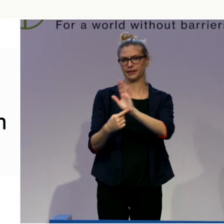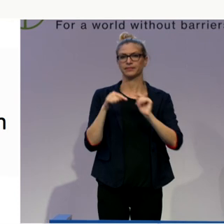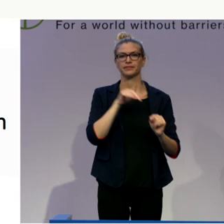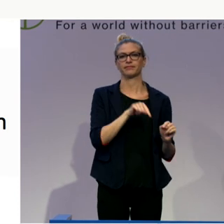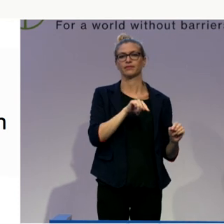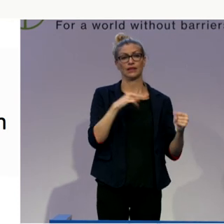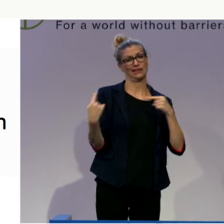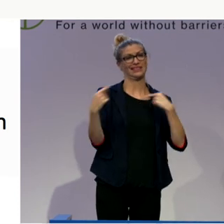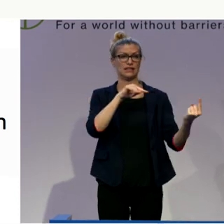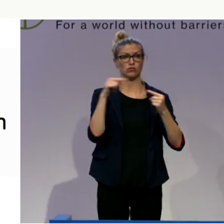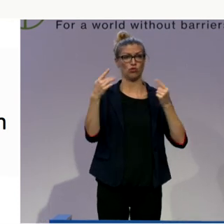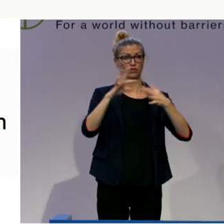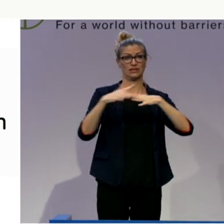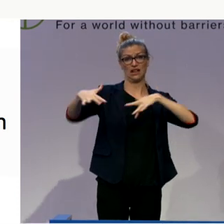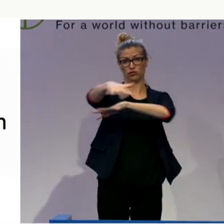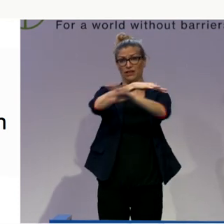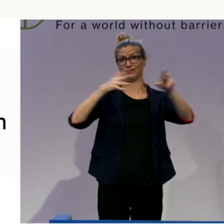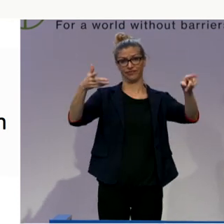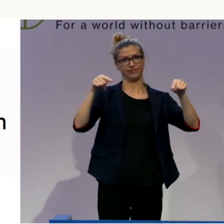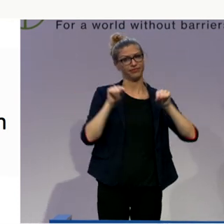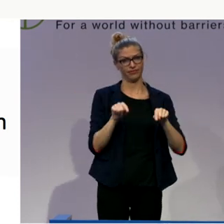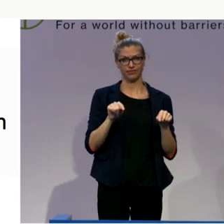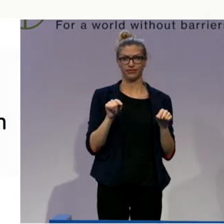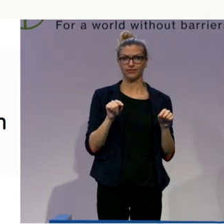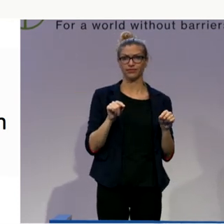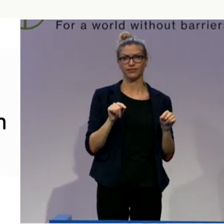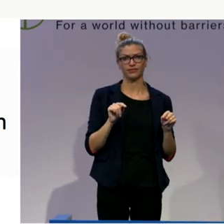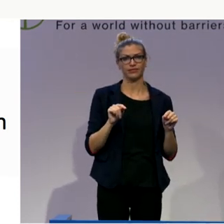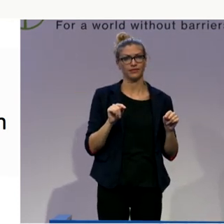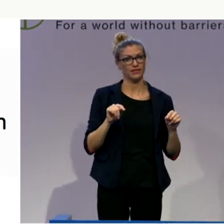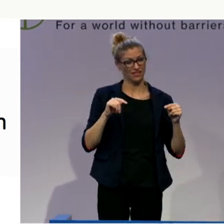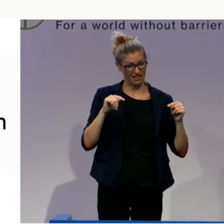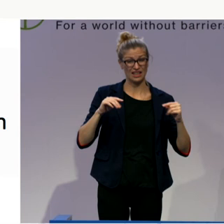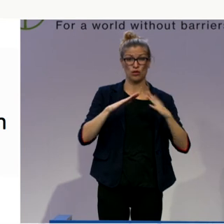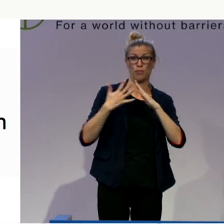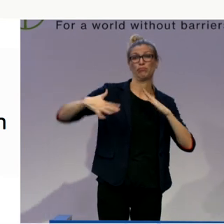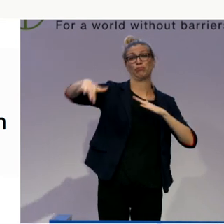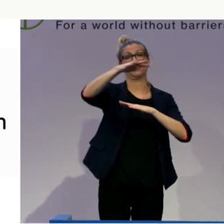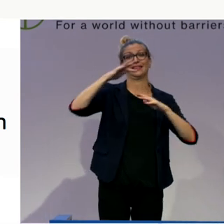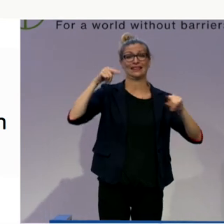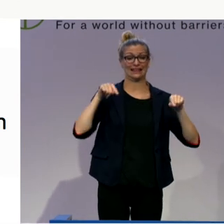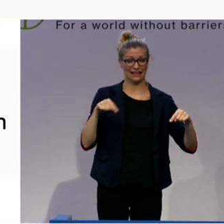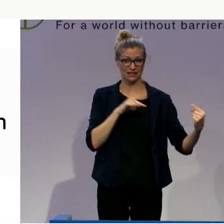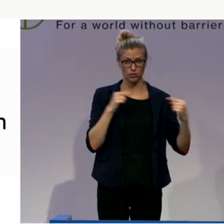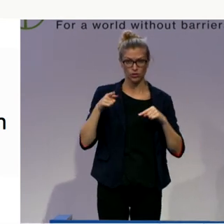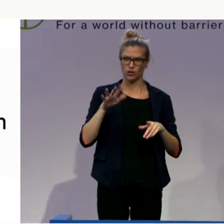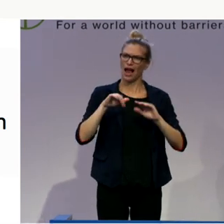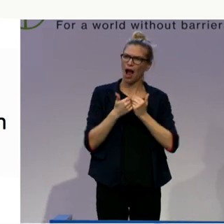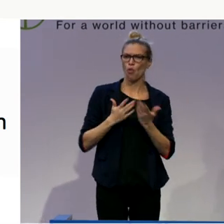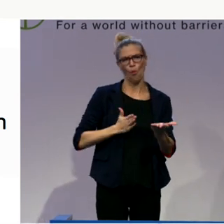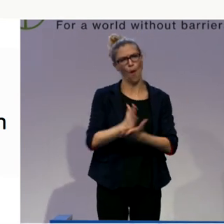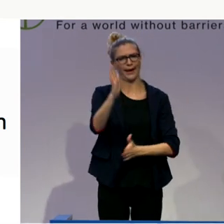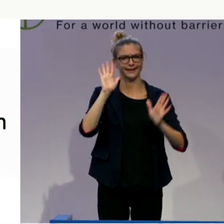major principles, how we set up our societies and how we offer rights to people living in our societies.